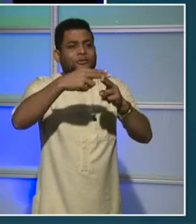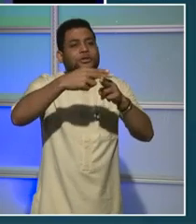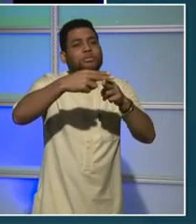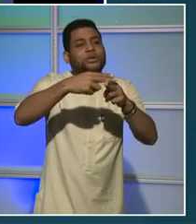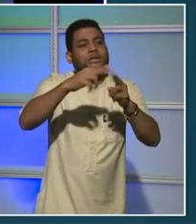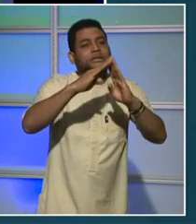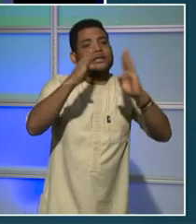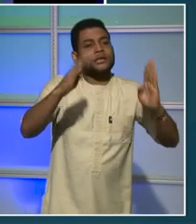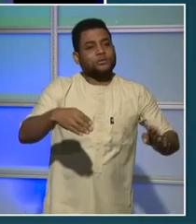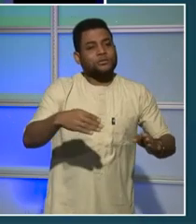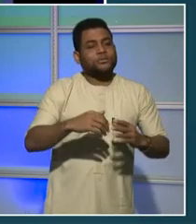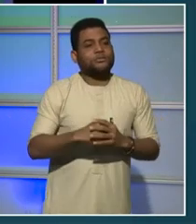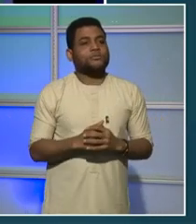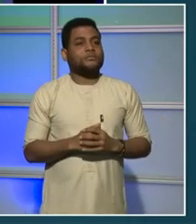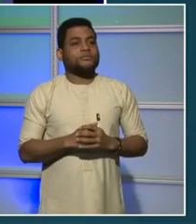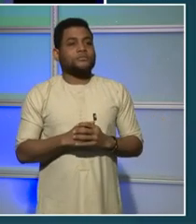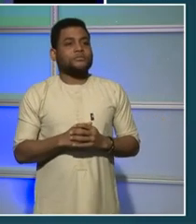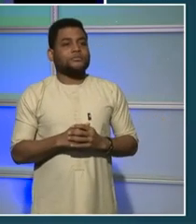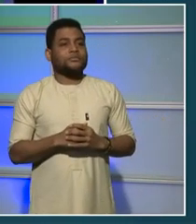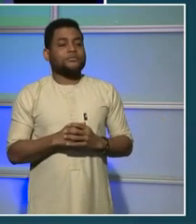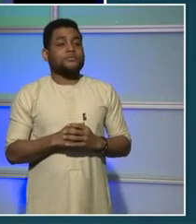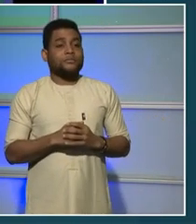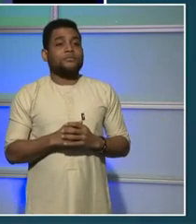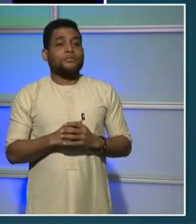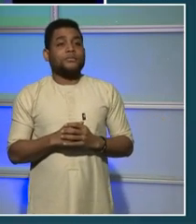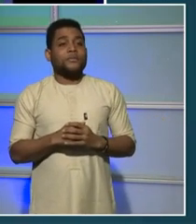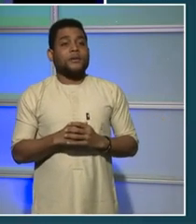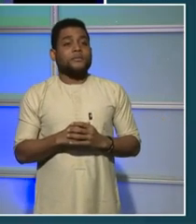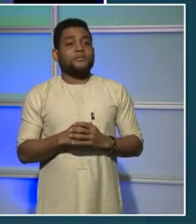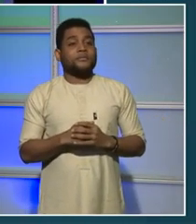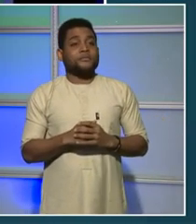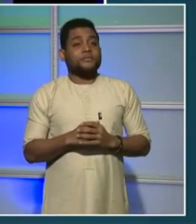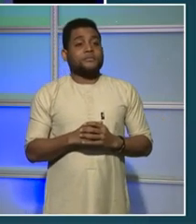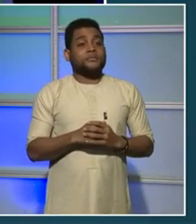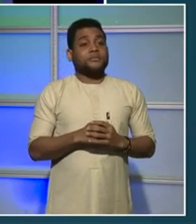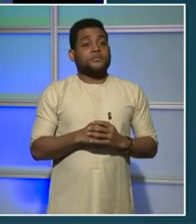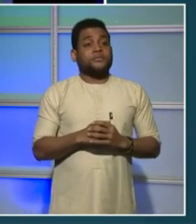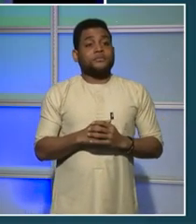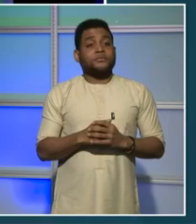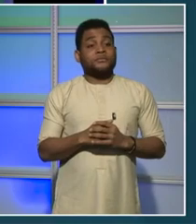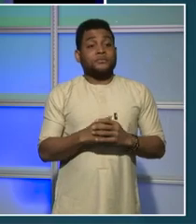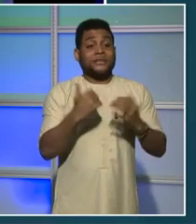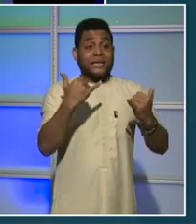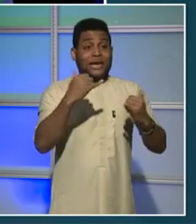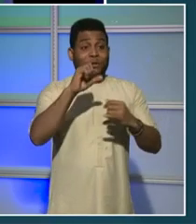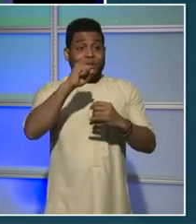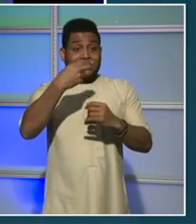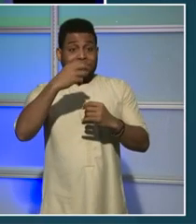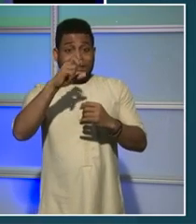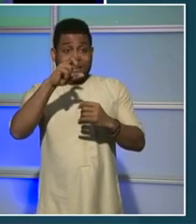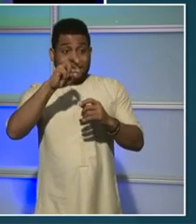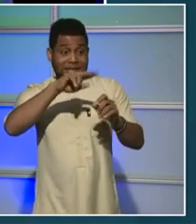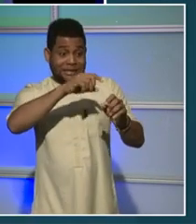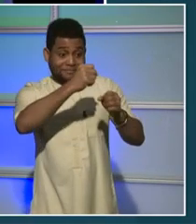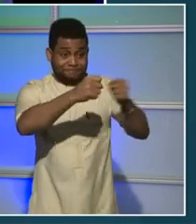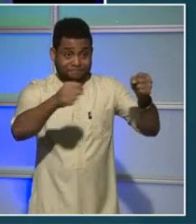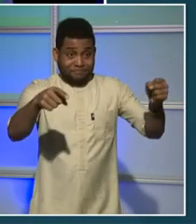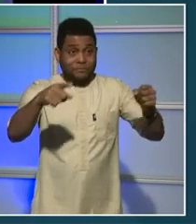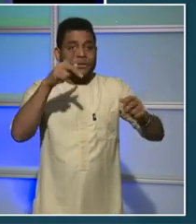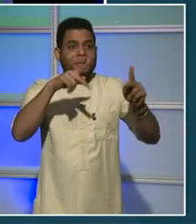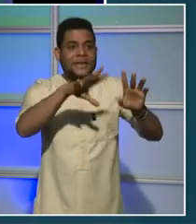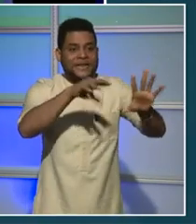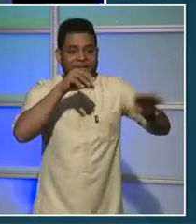the COVID protocols that we put in place. So getting people back into the shelter beds that we have is incredibly